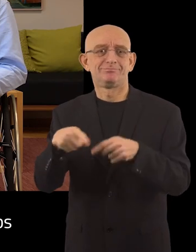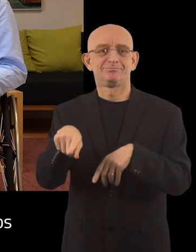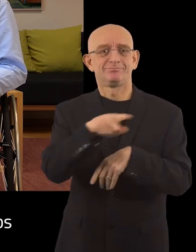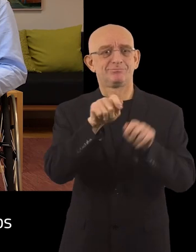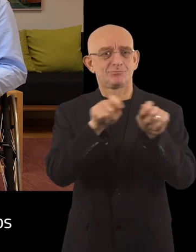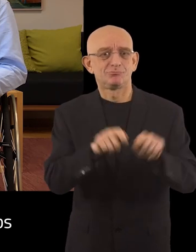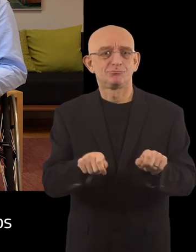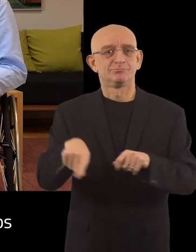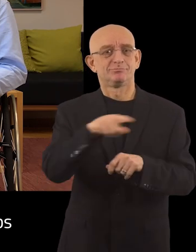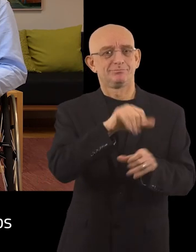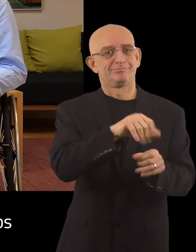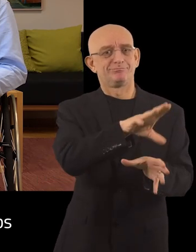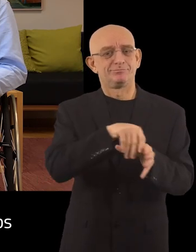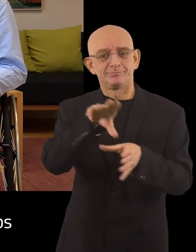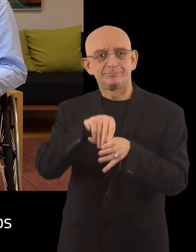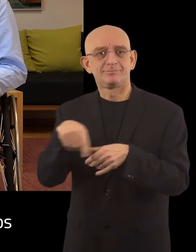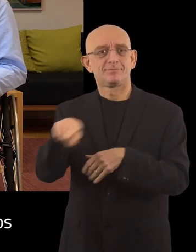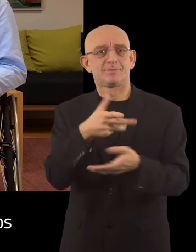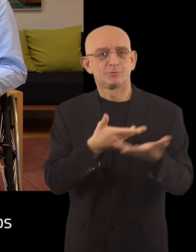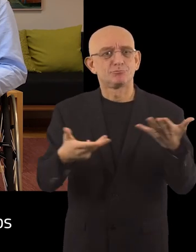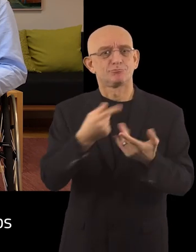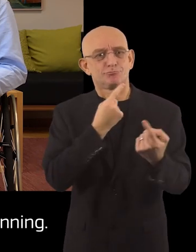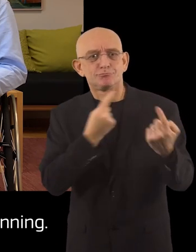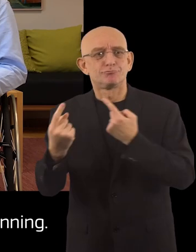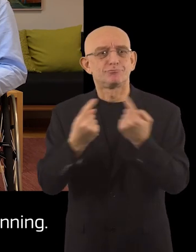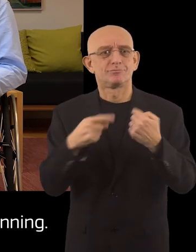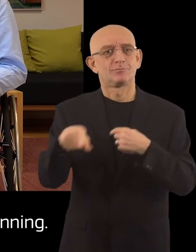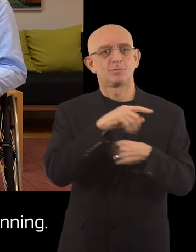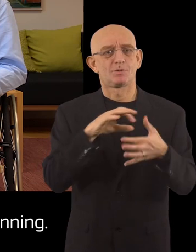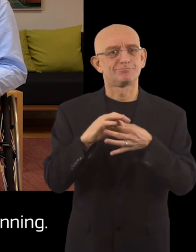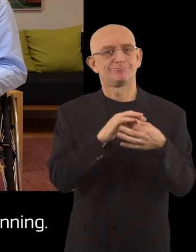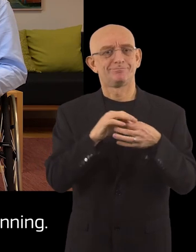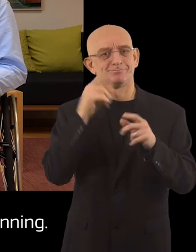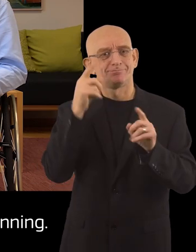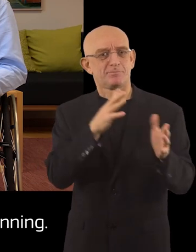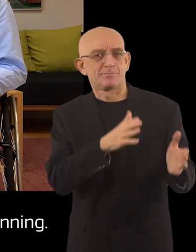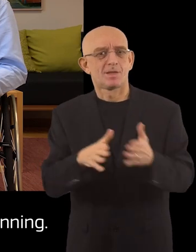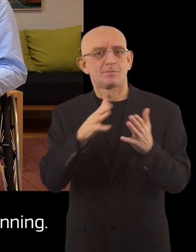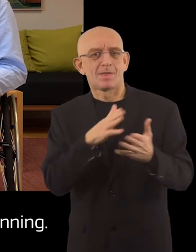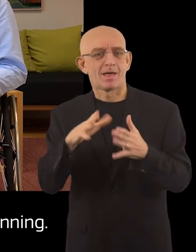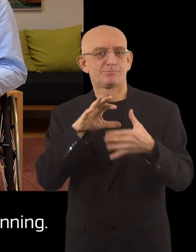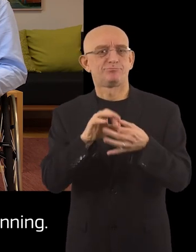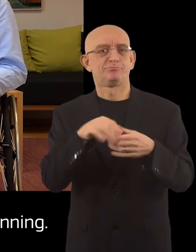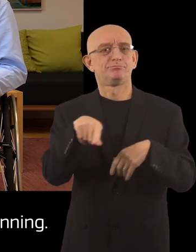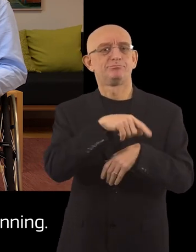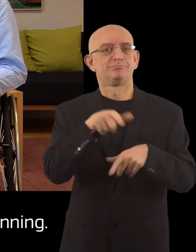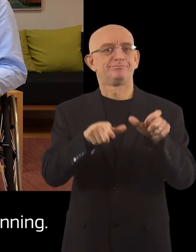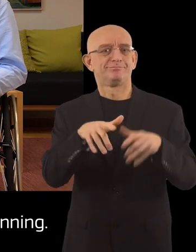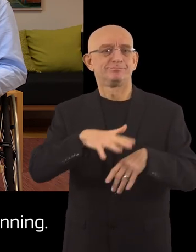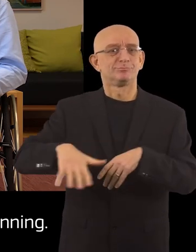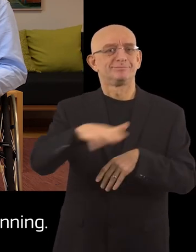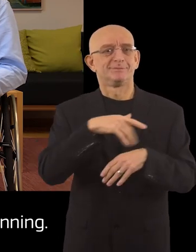organisationerna deltar i arbetsgrupper tillsammans med tjänstepersoner i vår samhällsplanering.